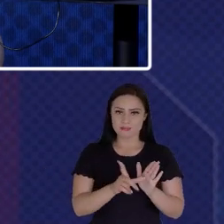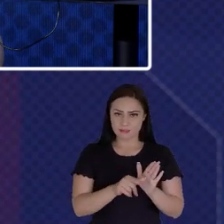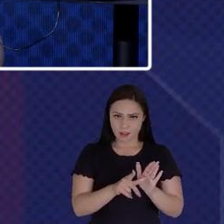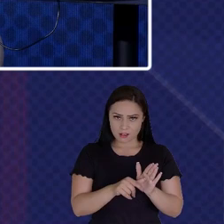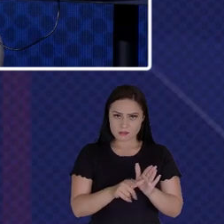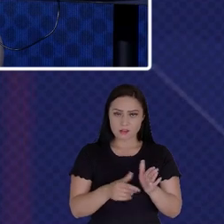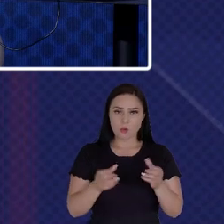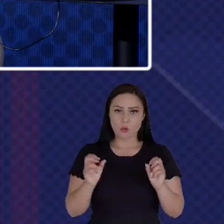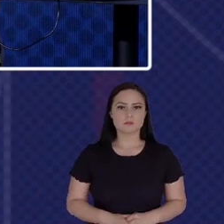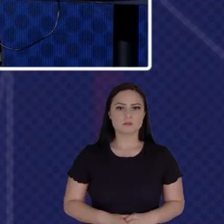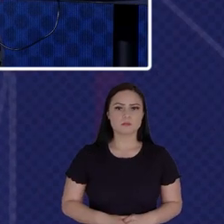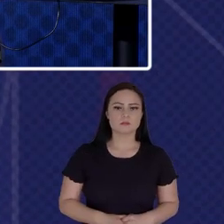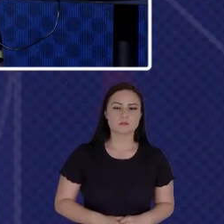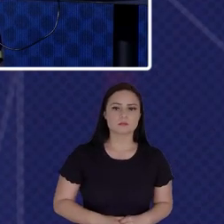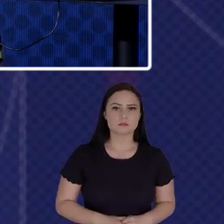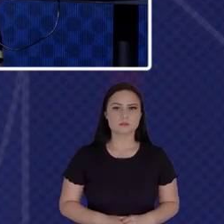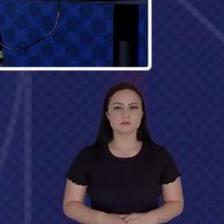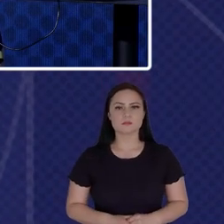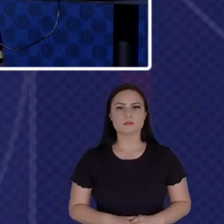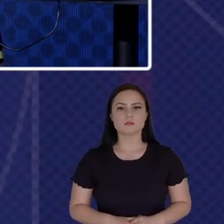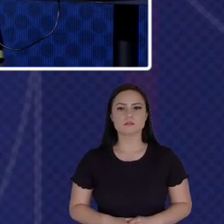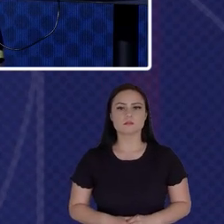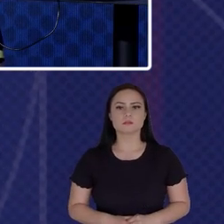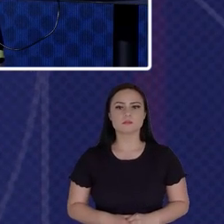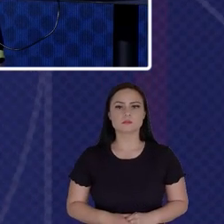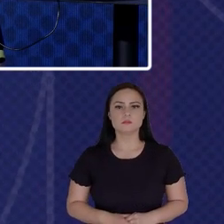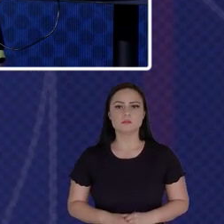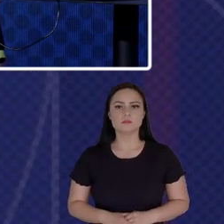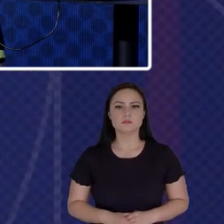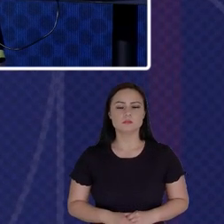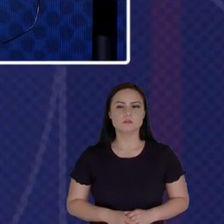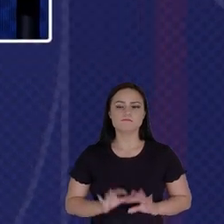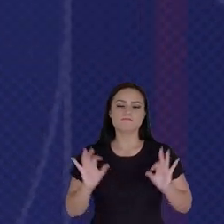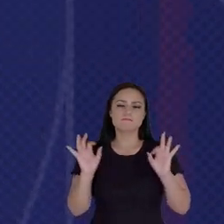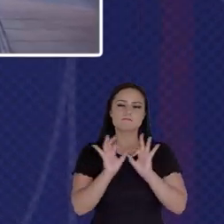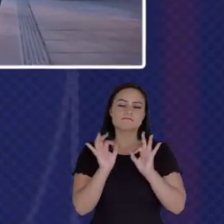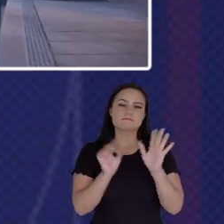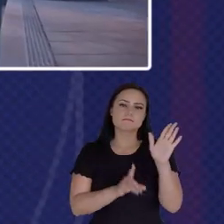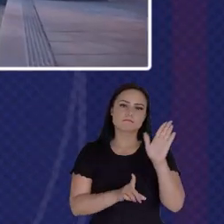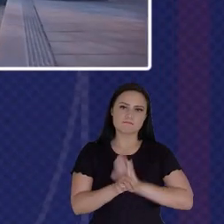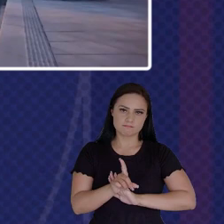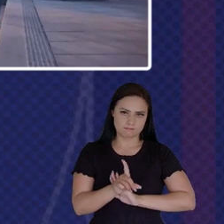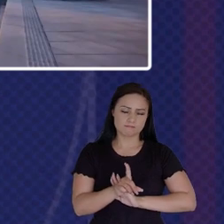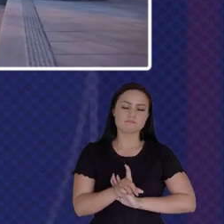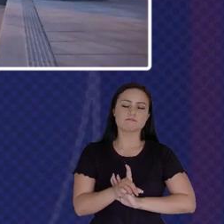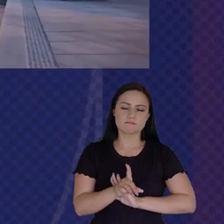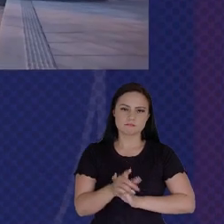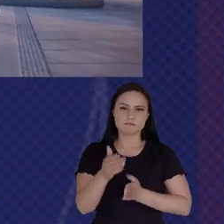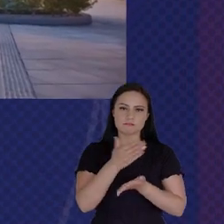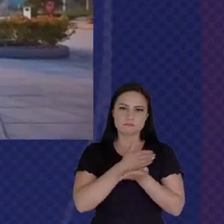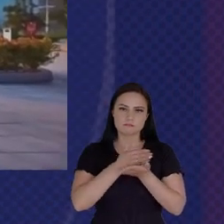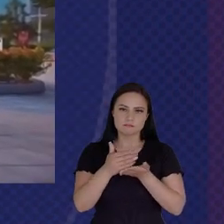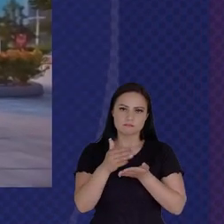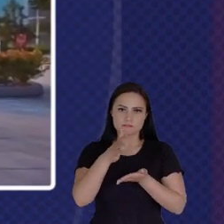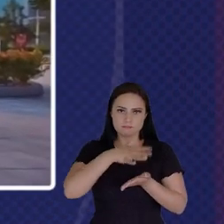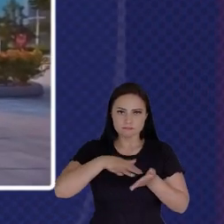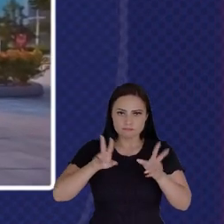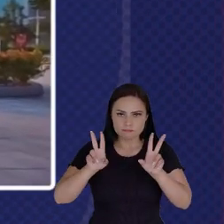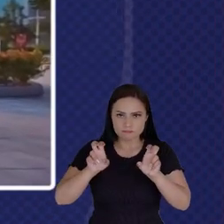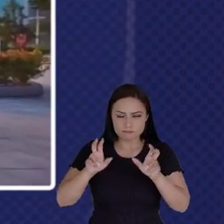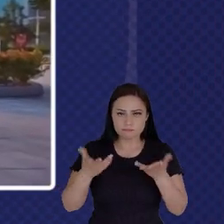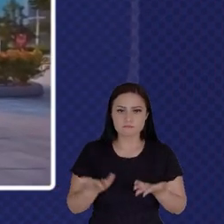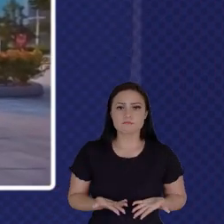Innovation It's A Great Question Bruna To Start With I Think One Key Aspect